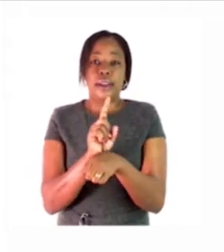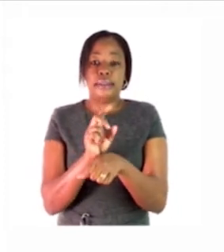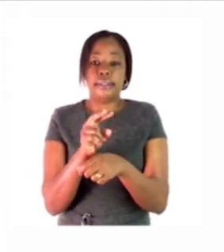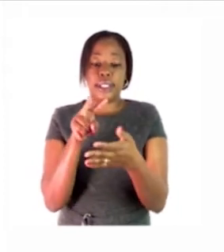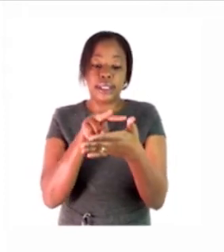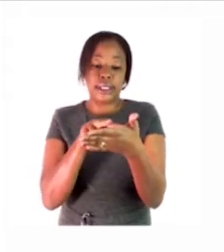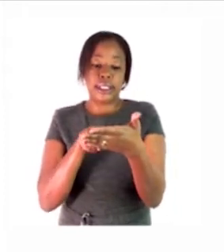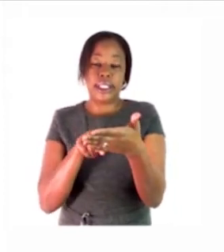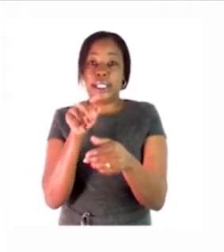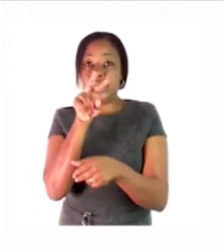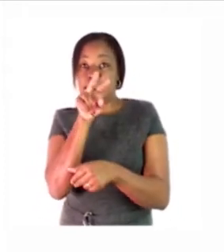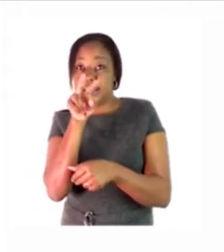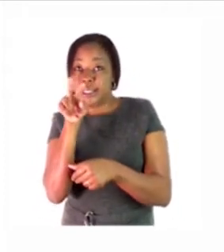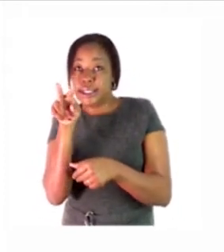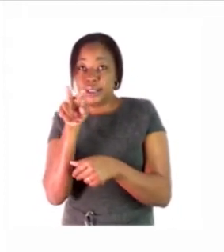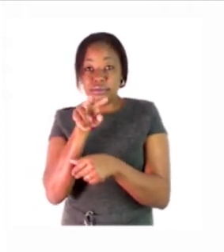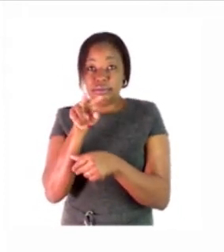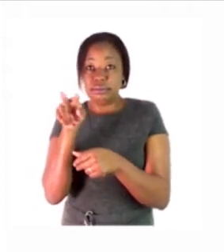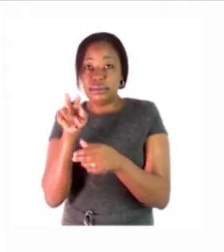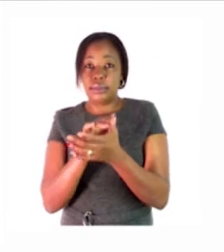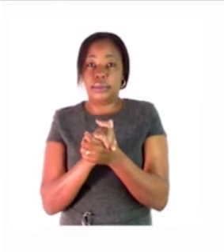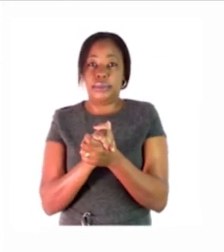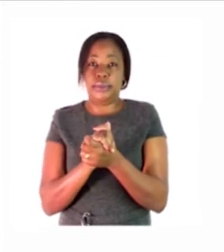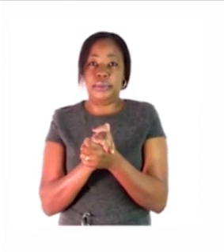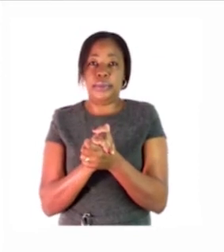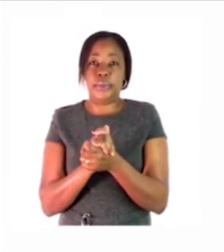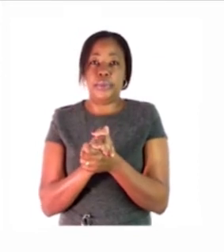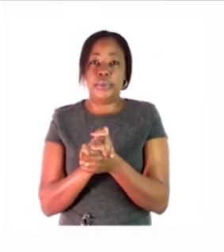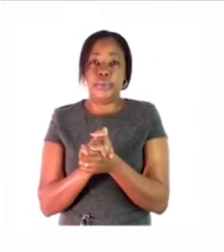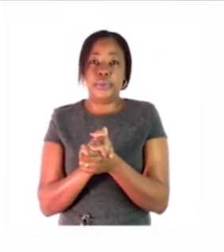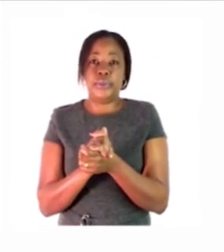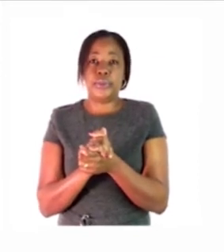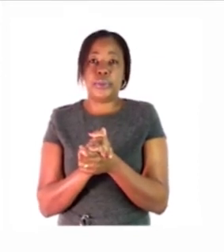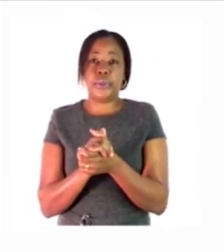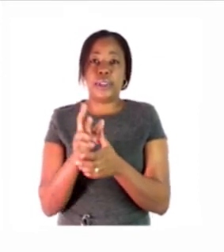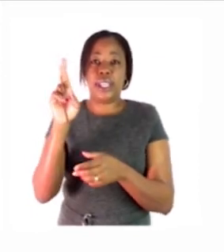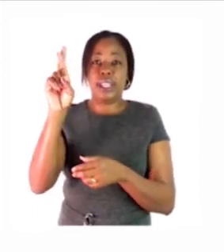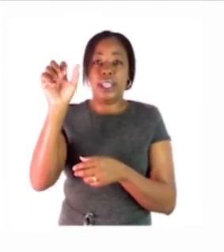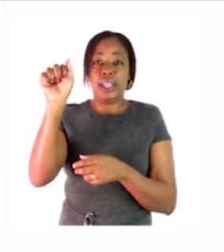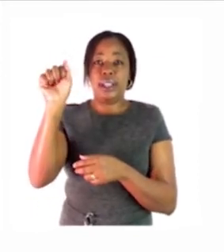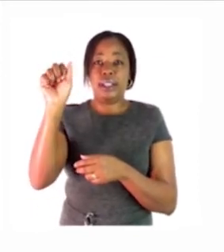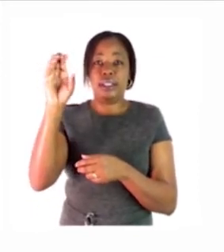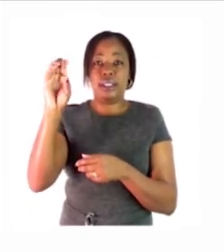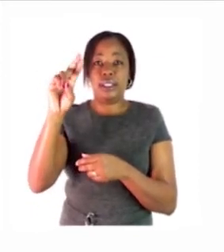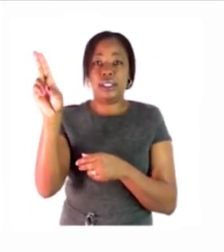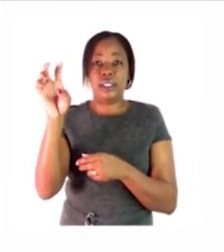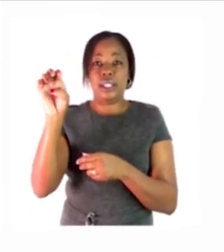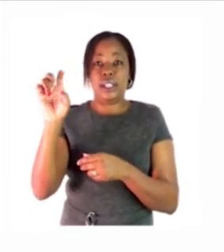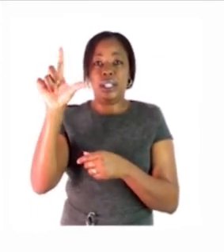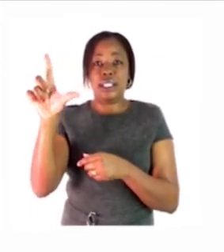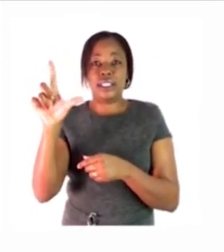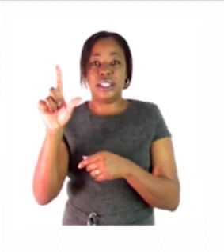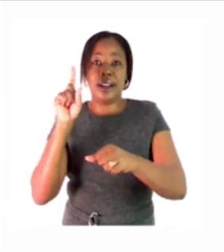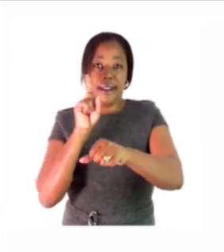at the line of children playing follow the leader rachel is the leader do you see rachel rachel